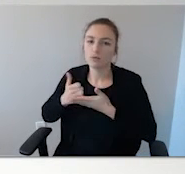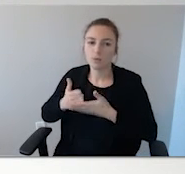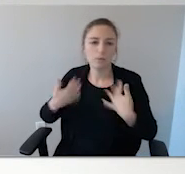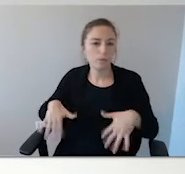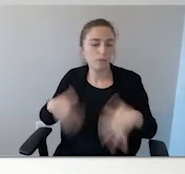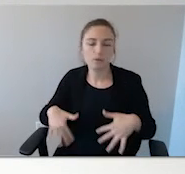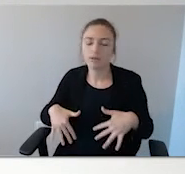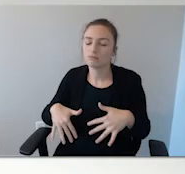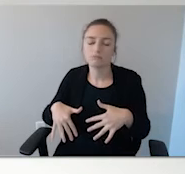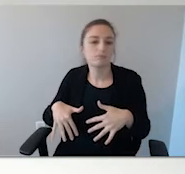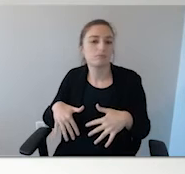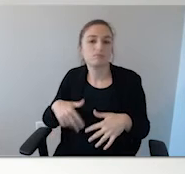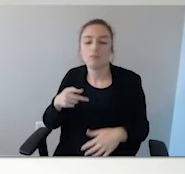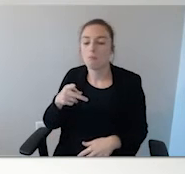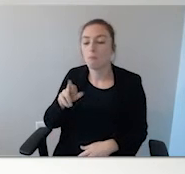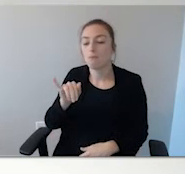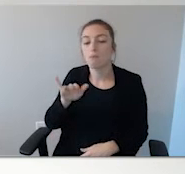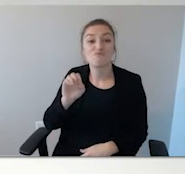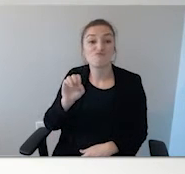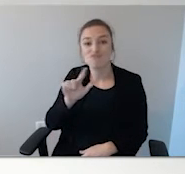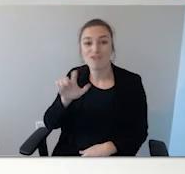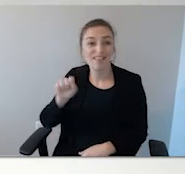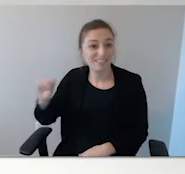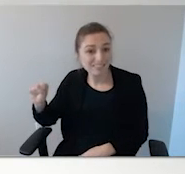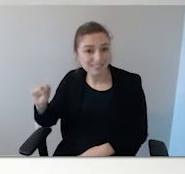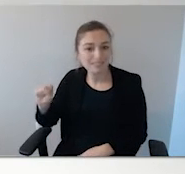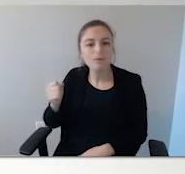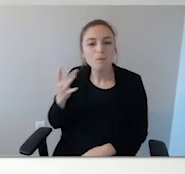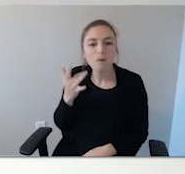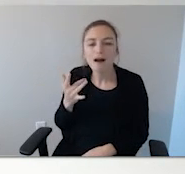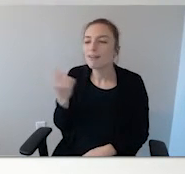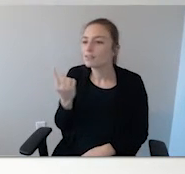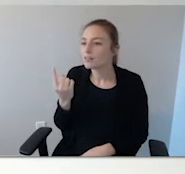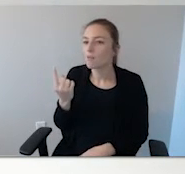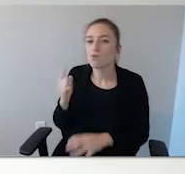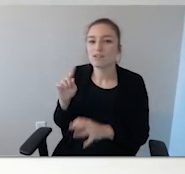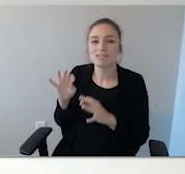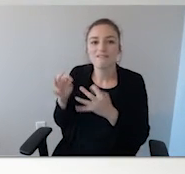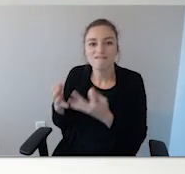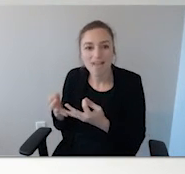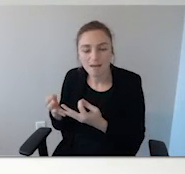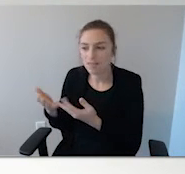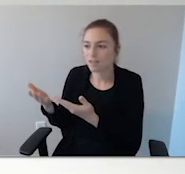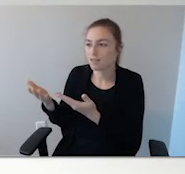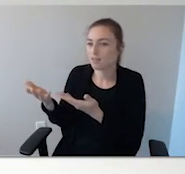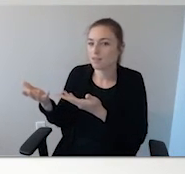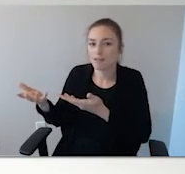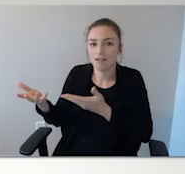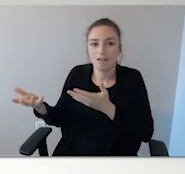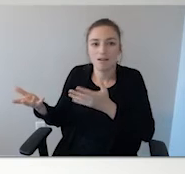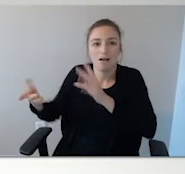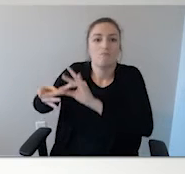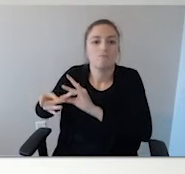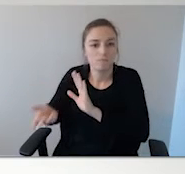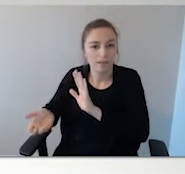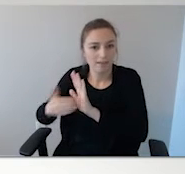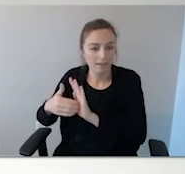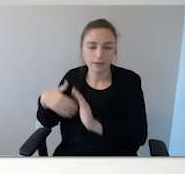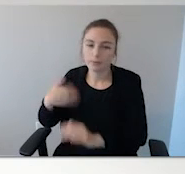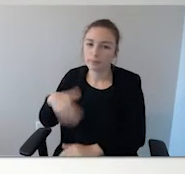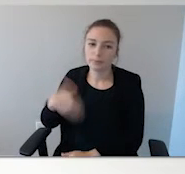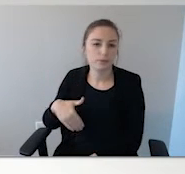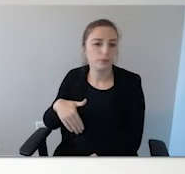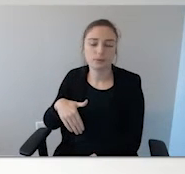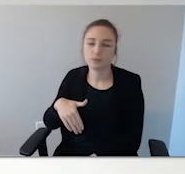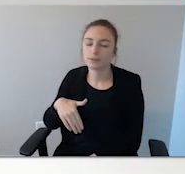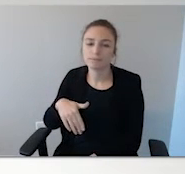a price on that. Because someone's life, someone's loved one is brought home and it makes